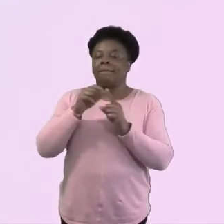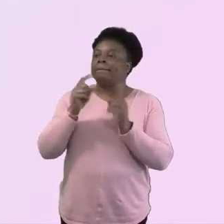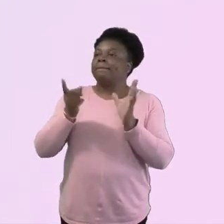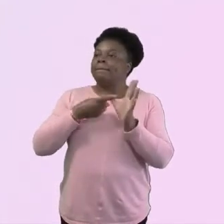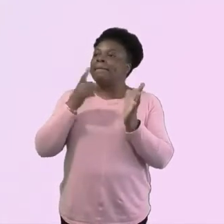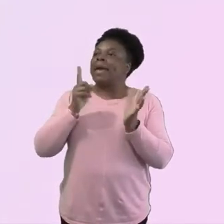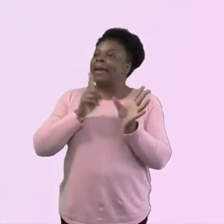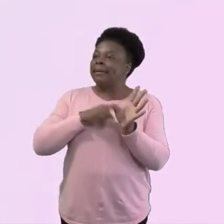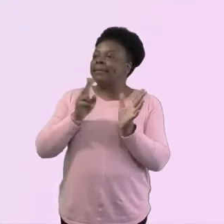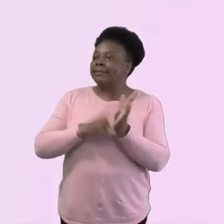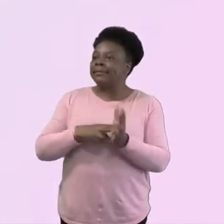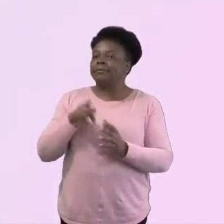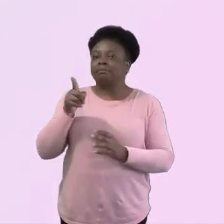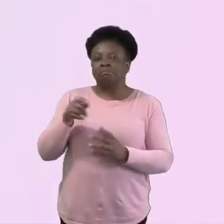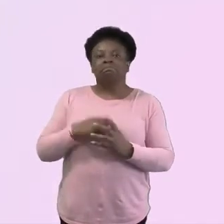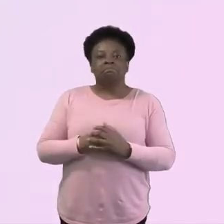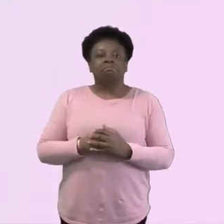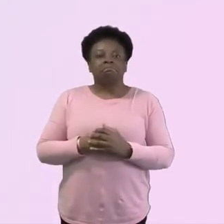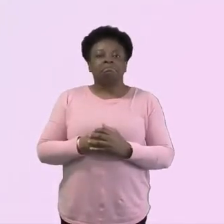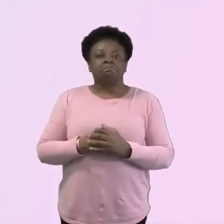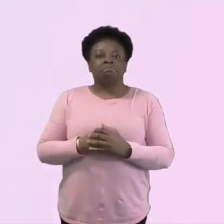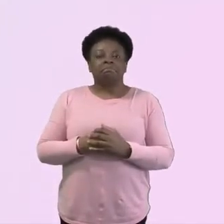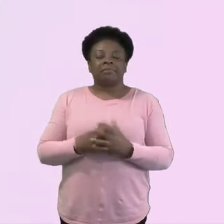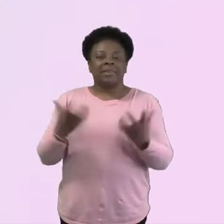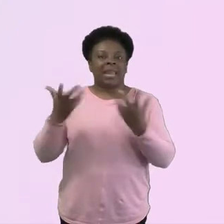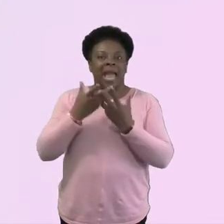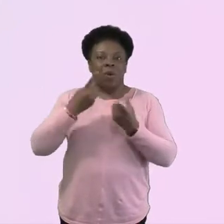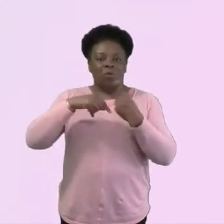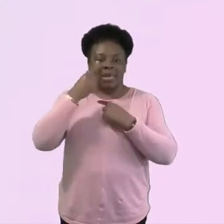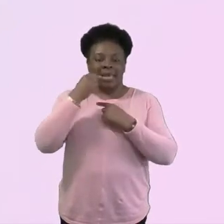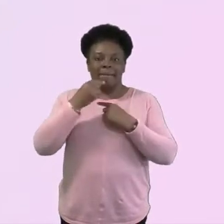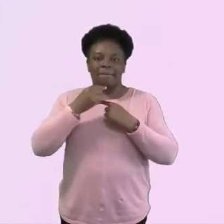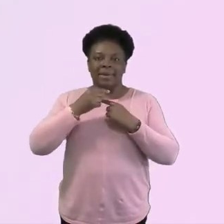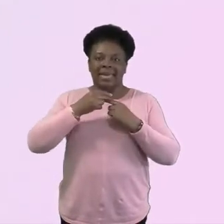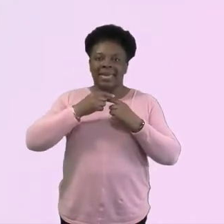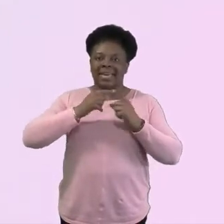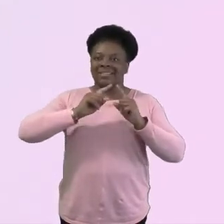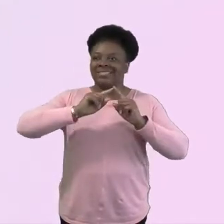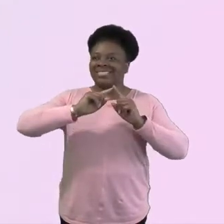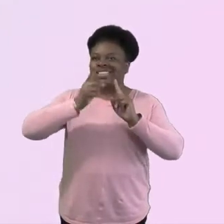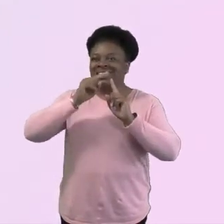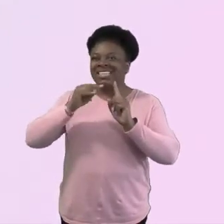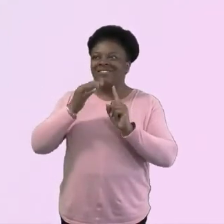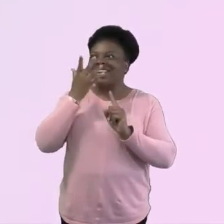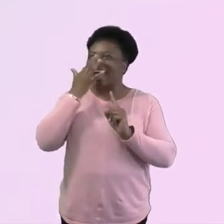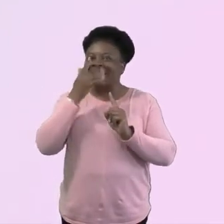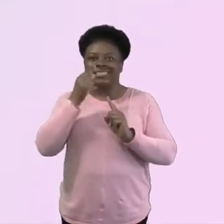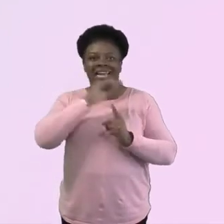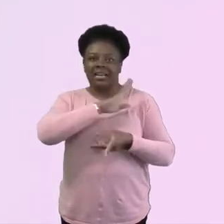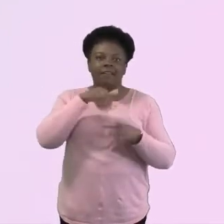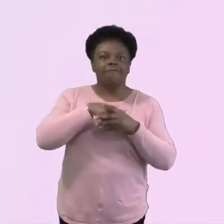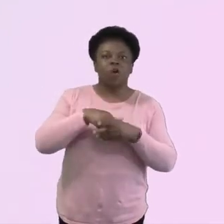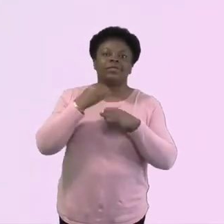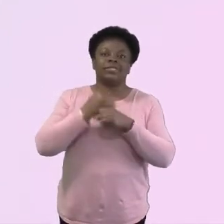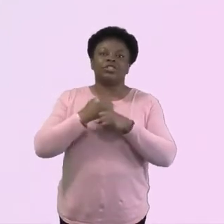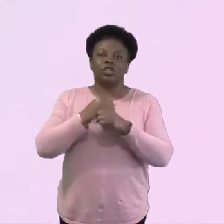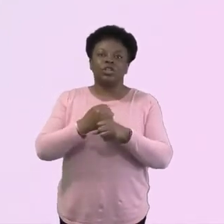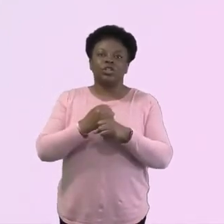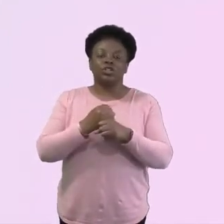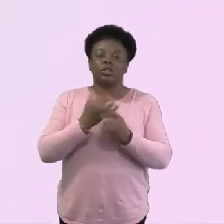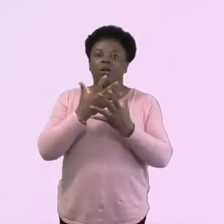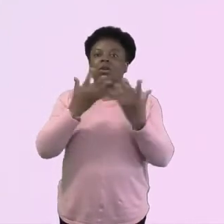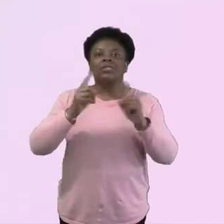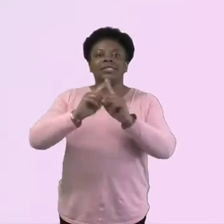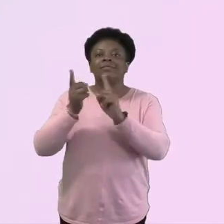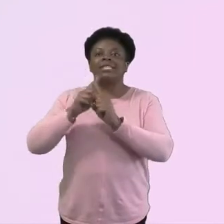idea of being an intergenerational church. It is within the context of Messy Church, but all of the principles apply to